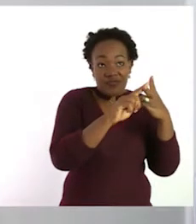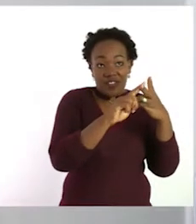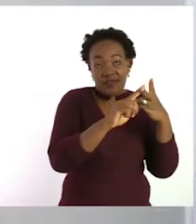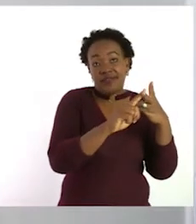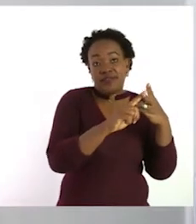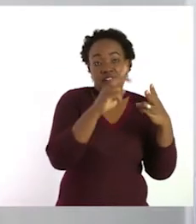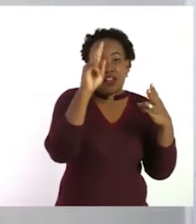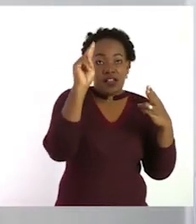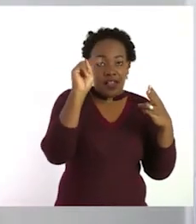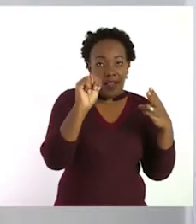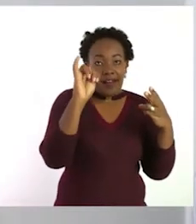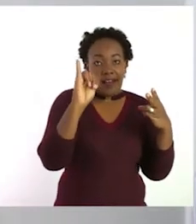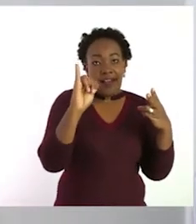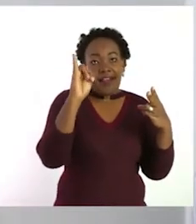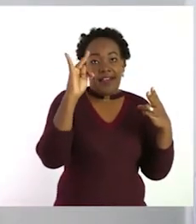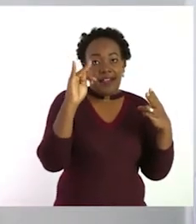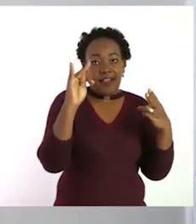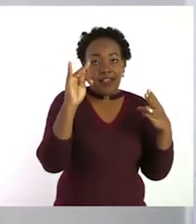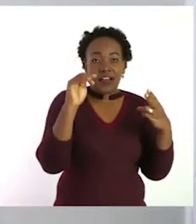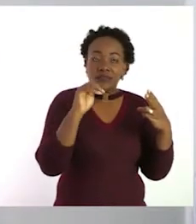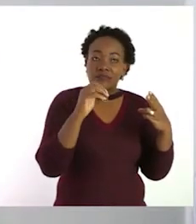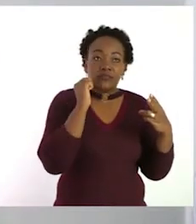We have Nini.